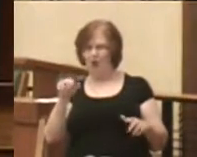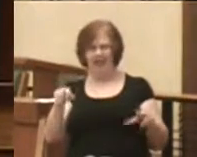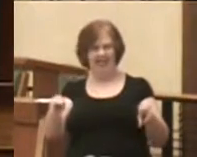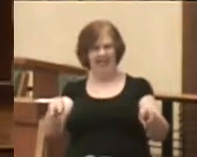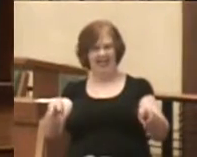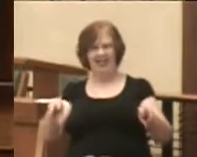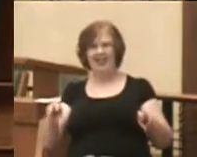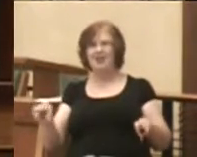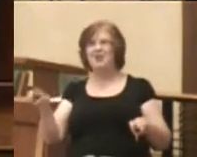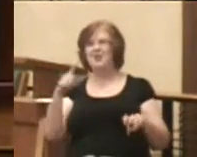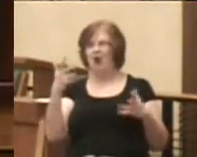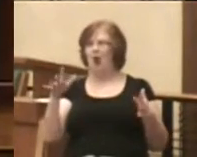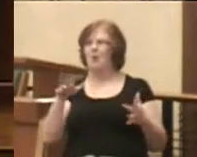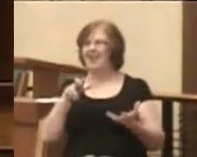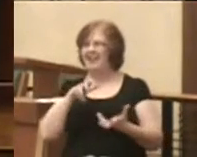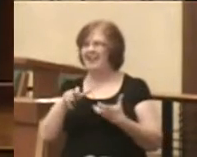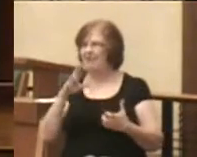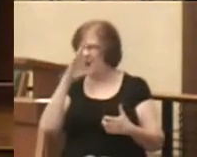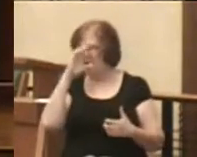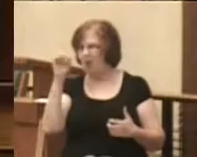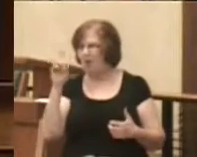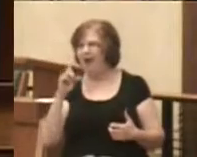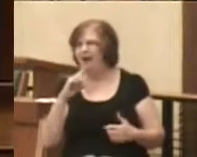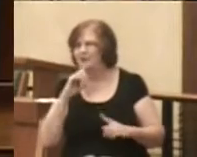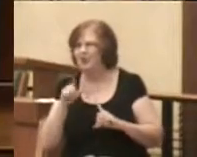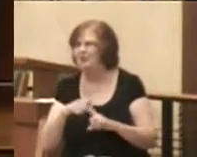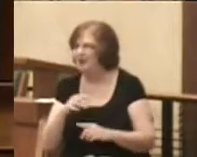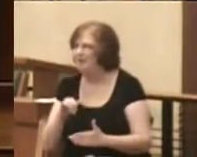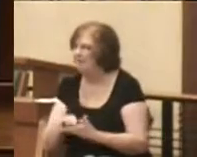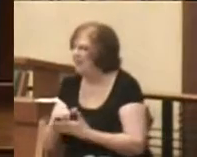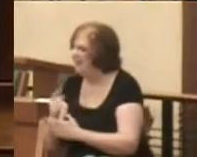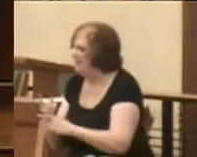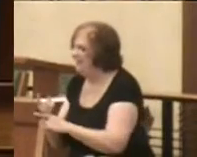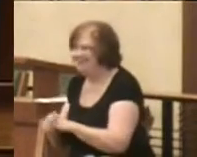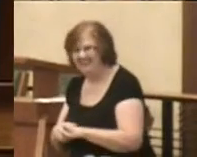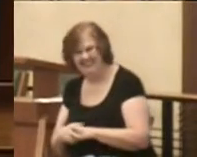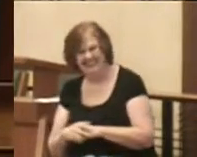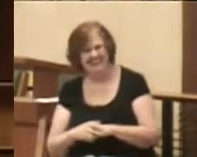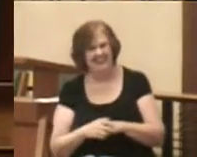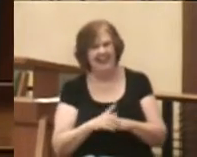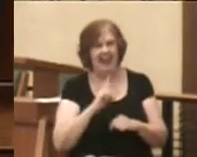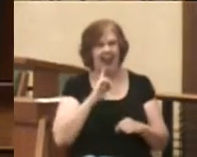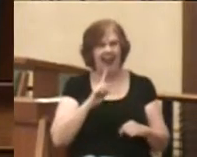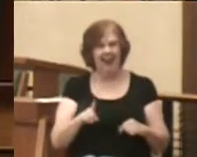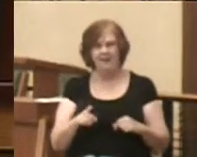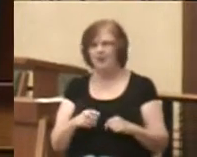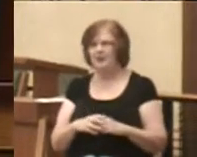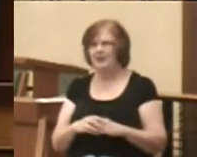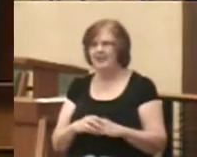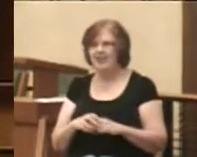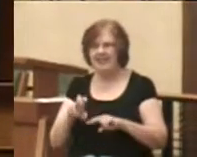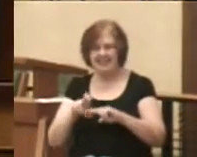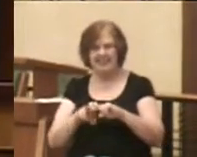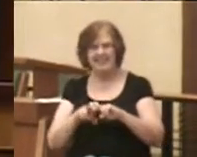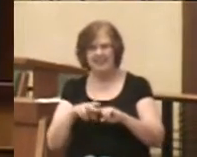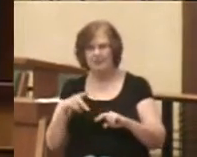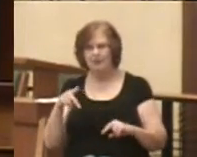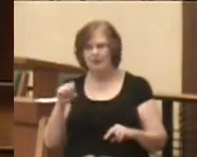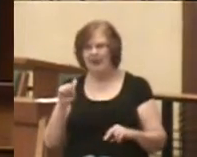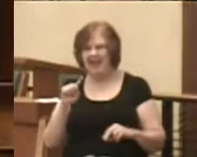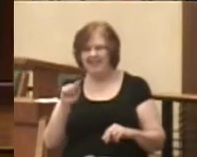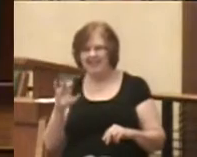You're already laughing. You know where I'm going with this. Actually, the seats were plastic.